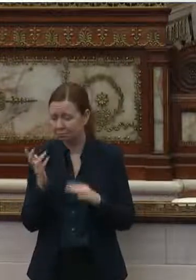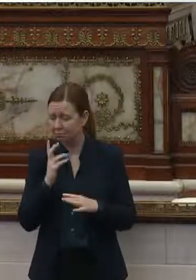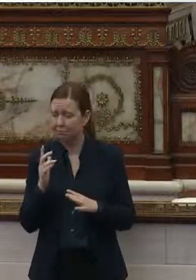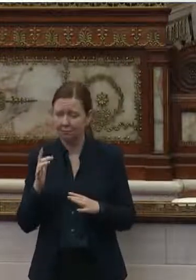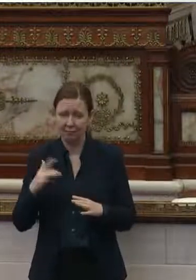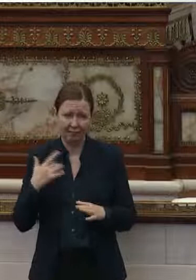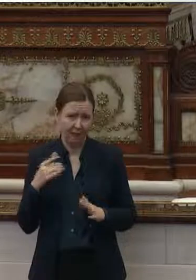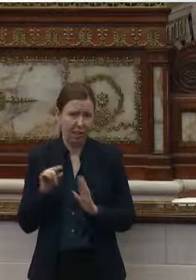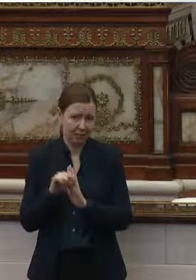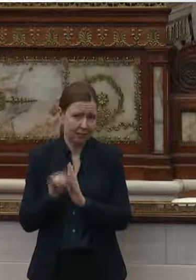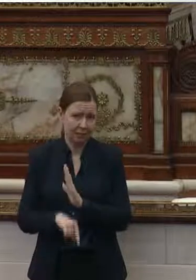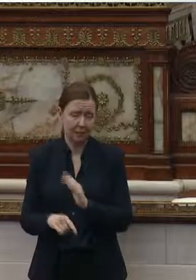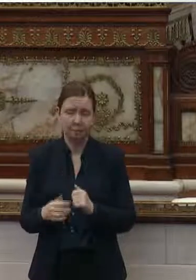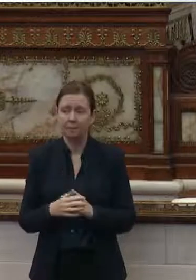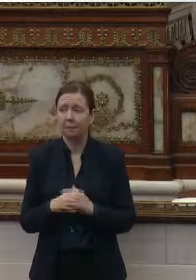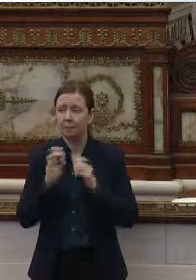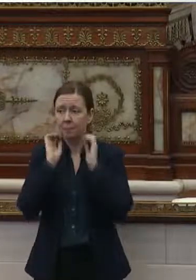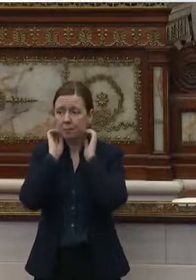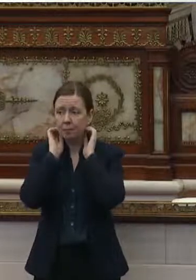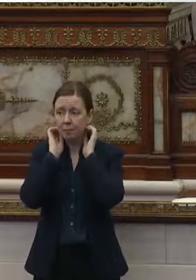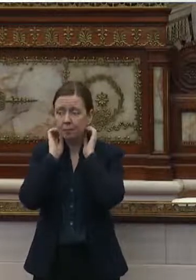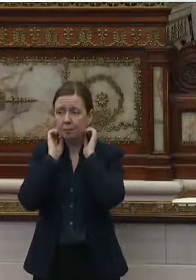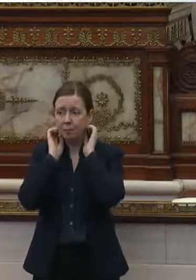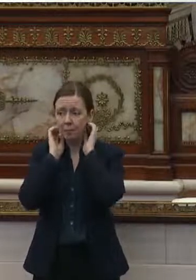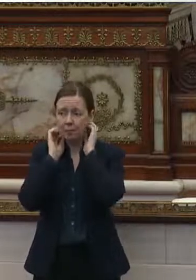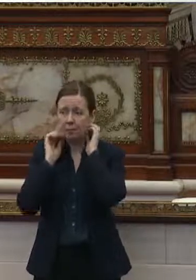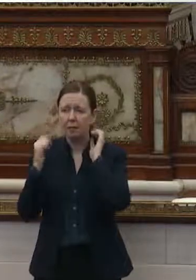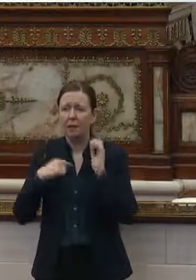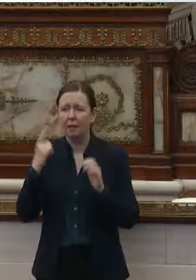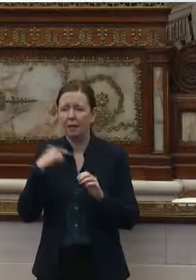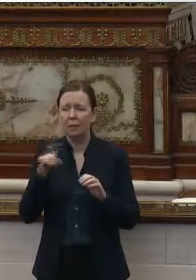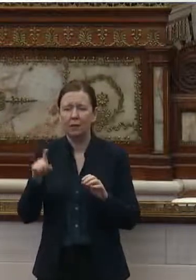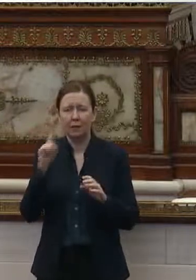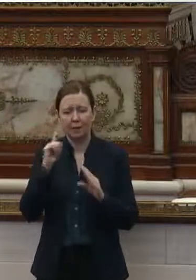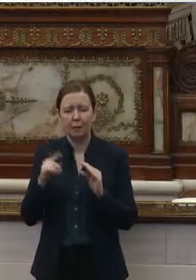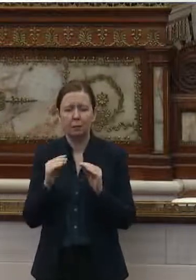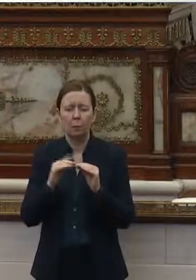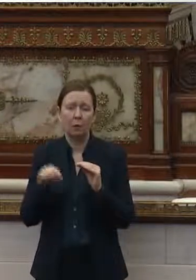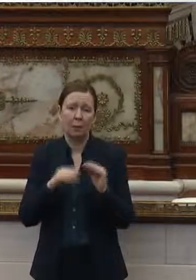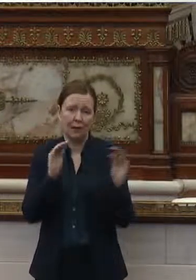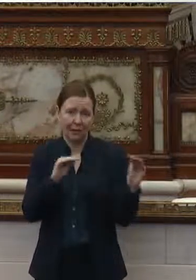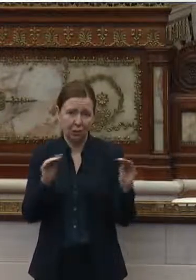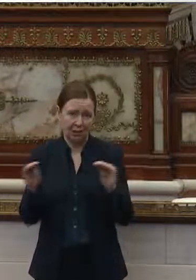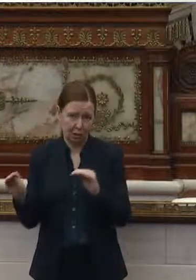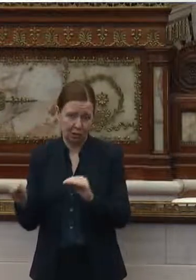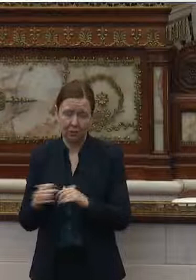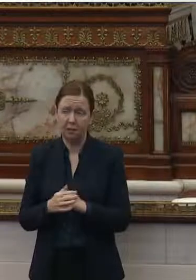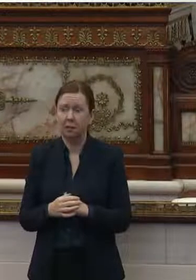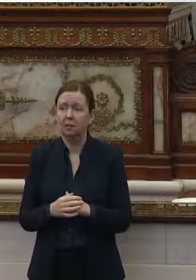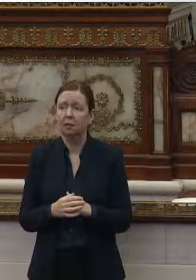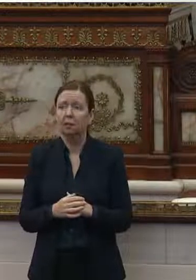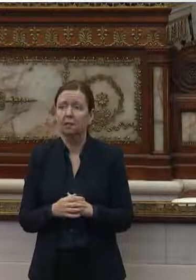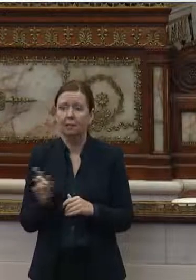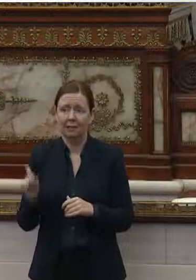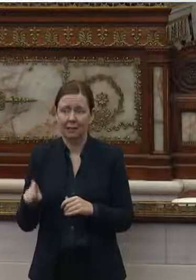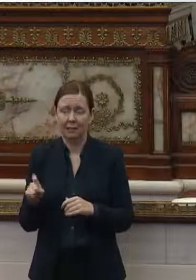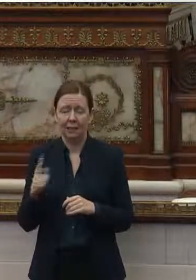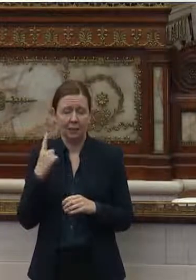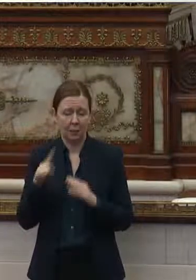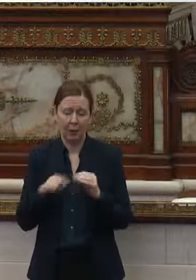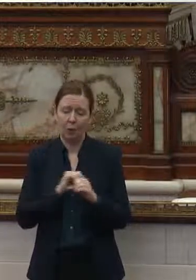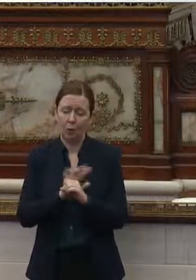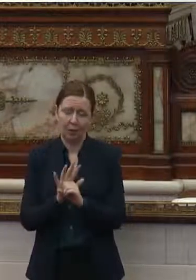bowled. I think that we need to be thinking about more education being needed on COVID